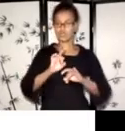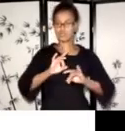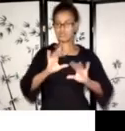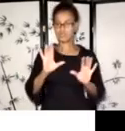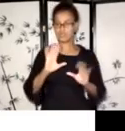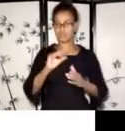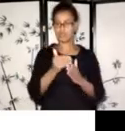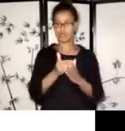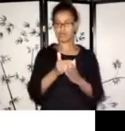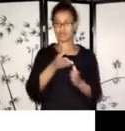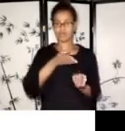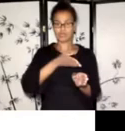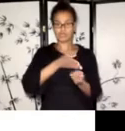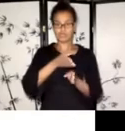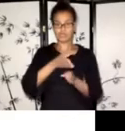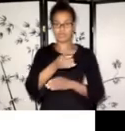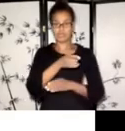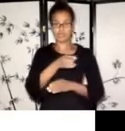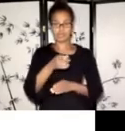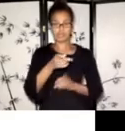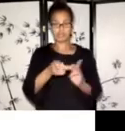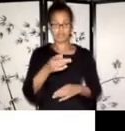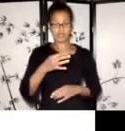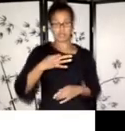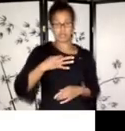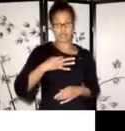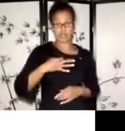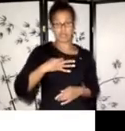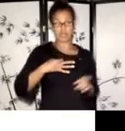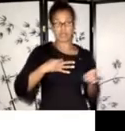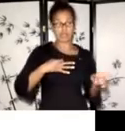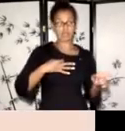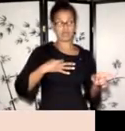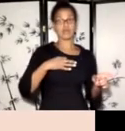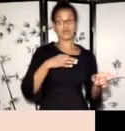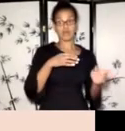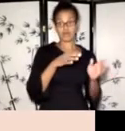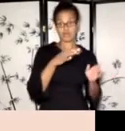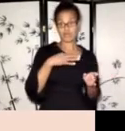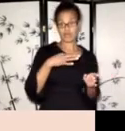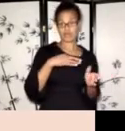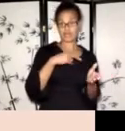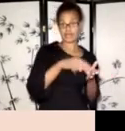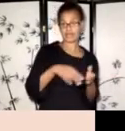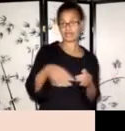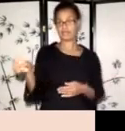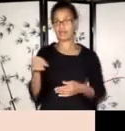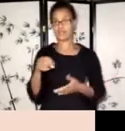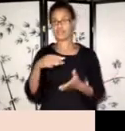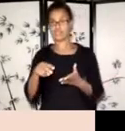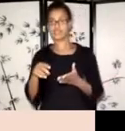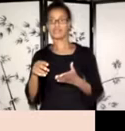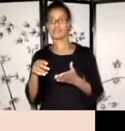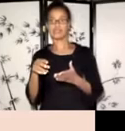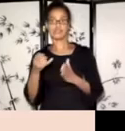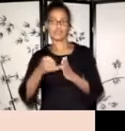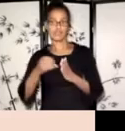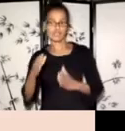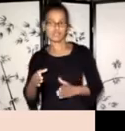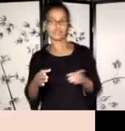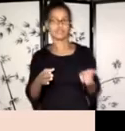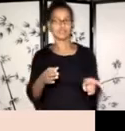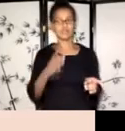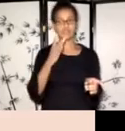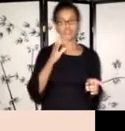represented in the panel members at the table. Um, and yeah, so the three words at the